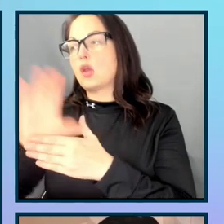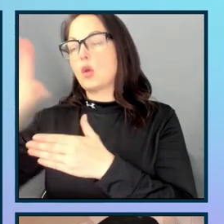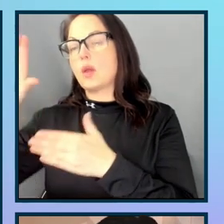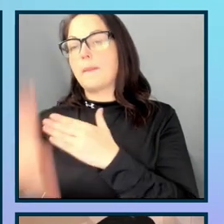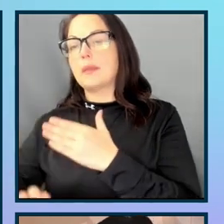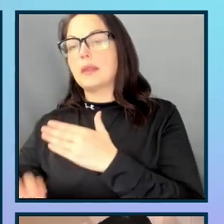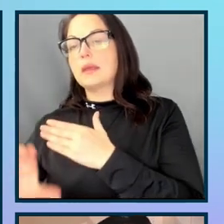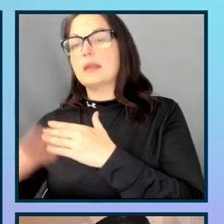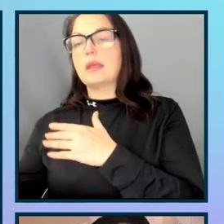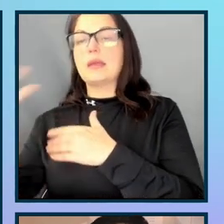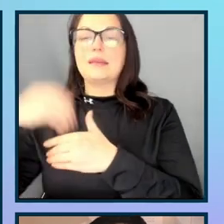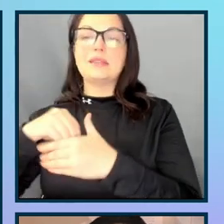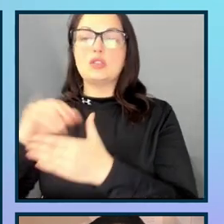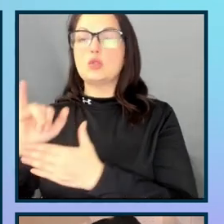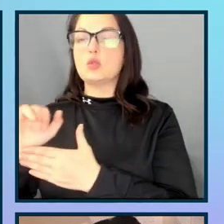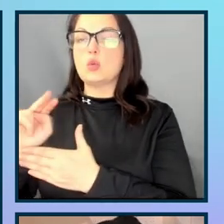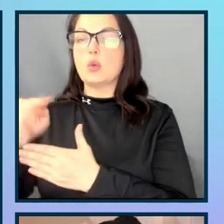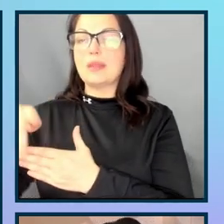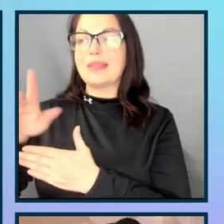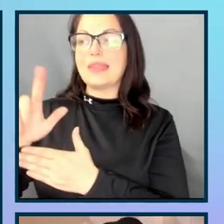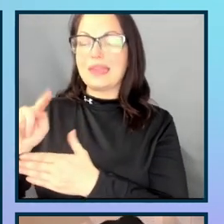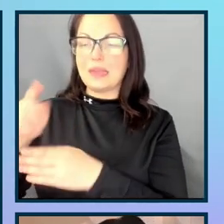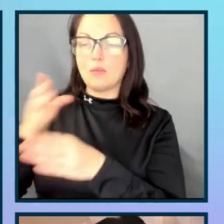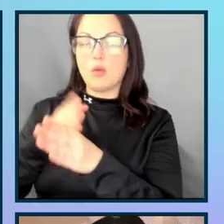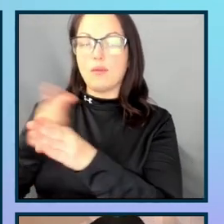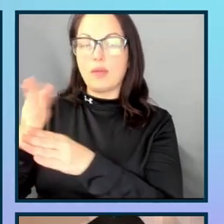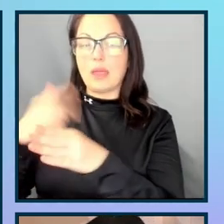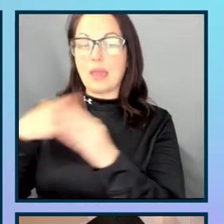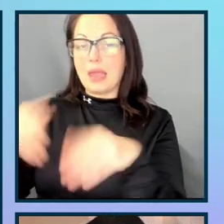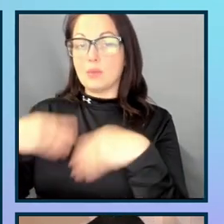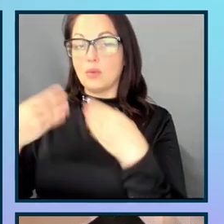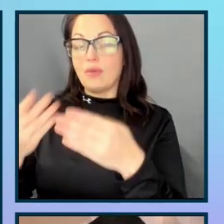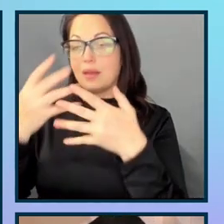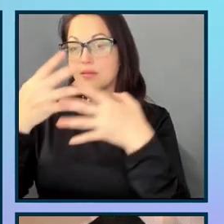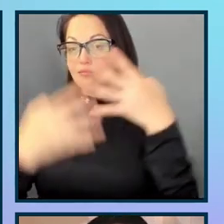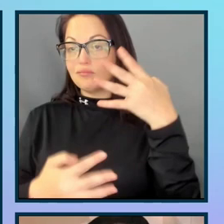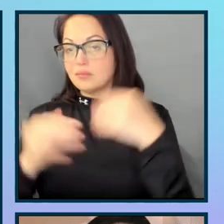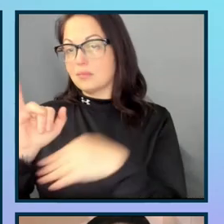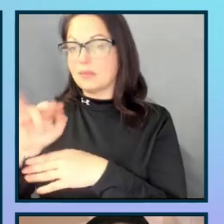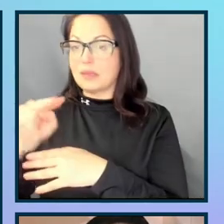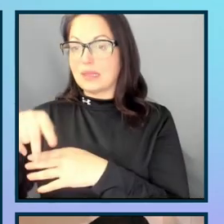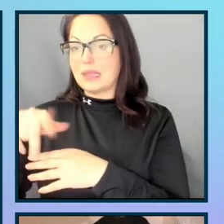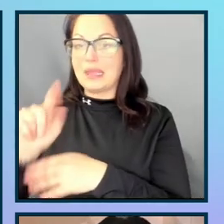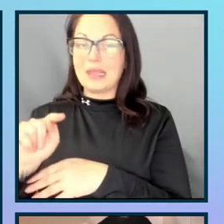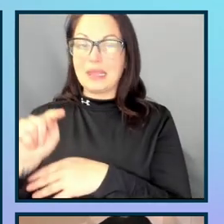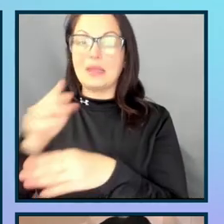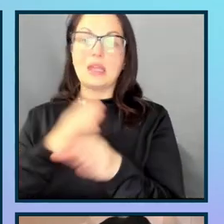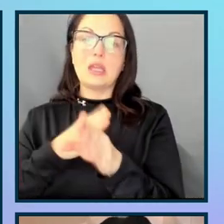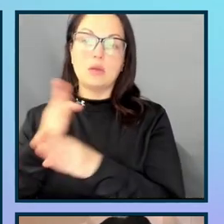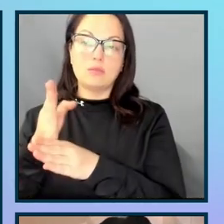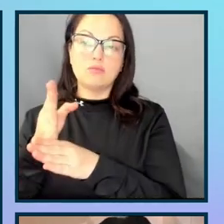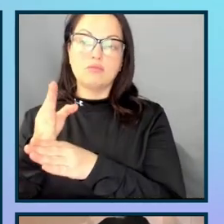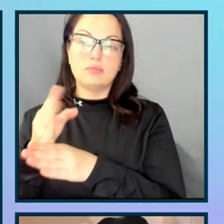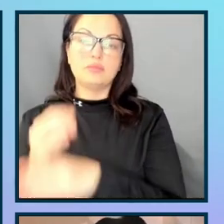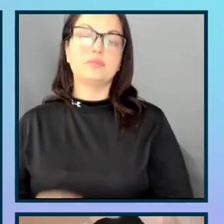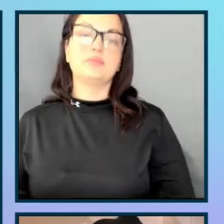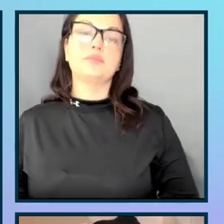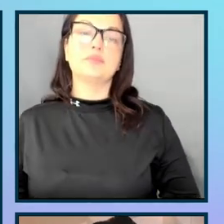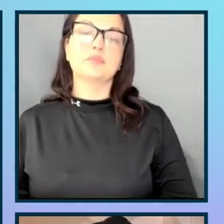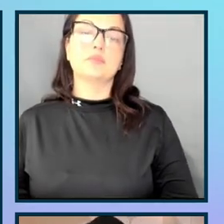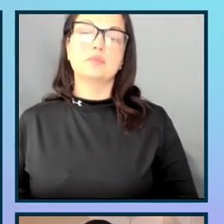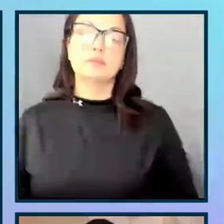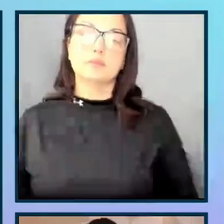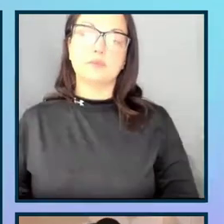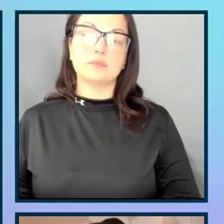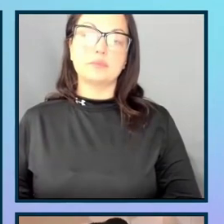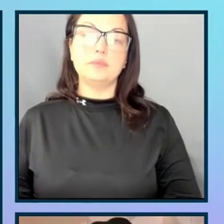input field. And then I've provided a list of all the input fields, all of the autocomplete attributes available for each input field.